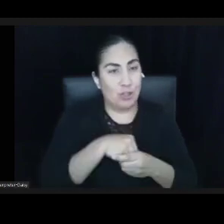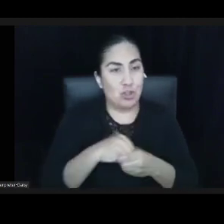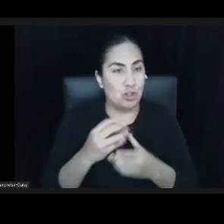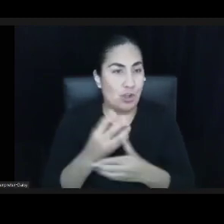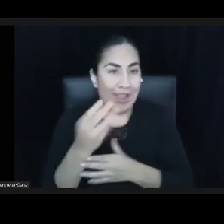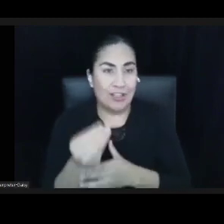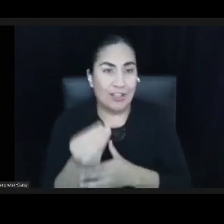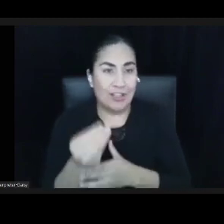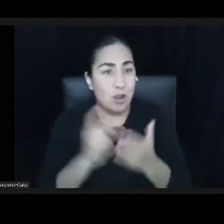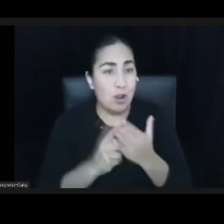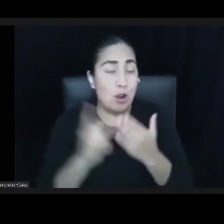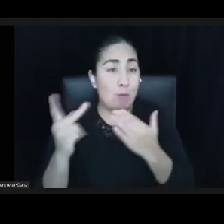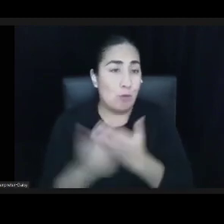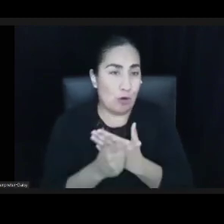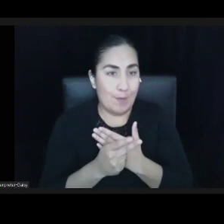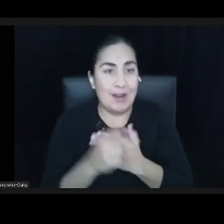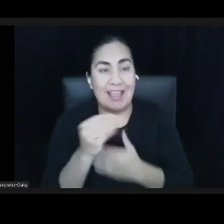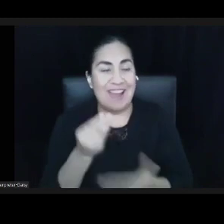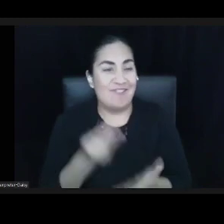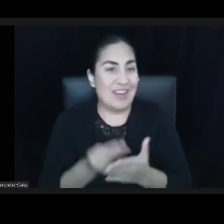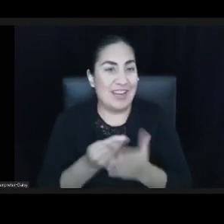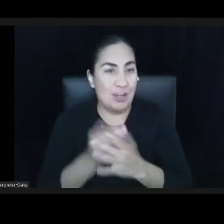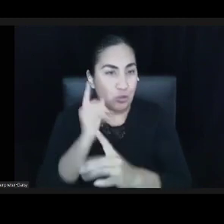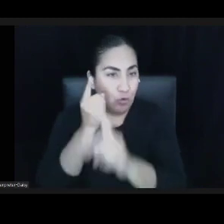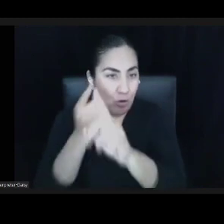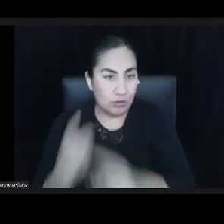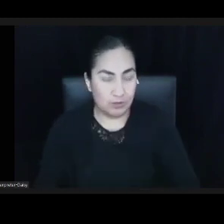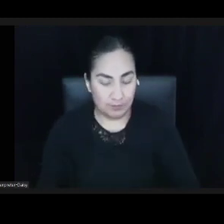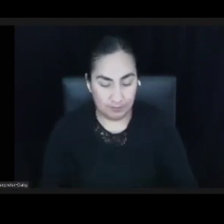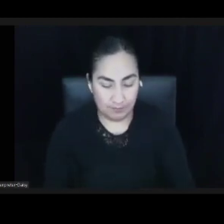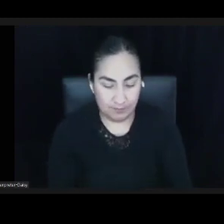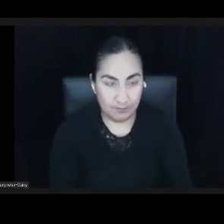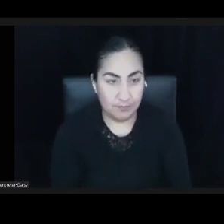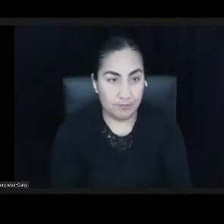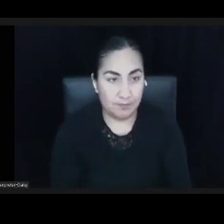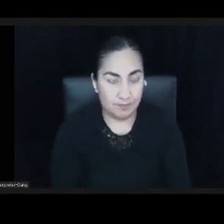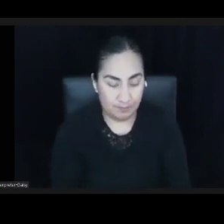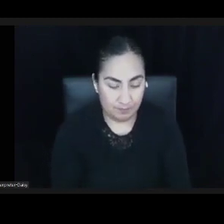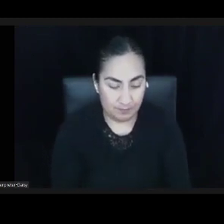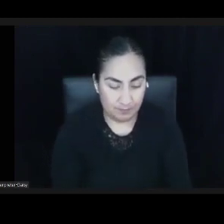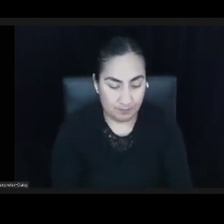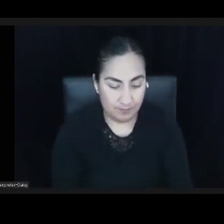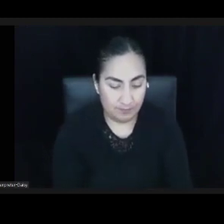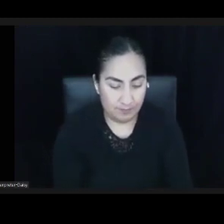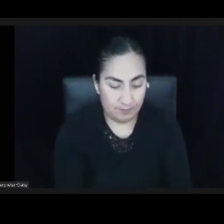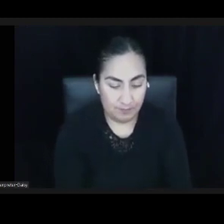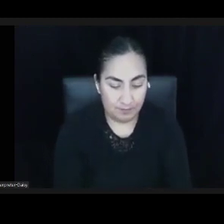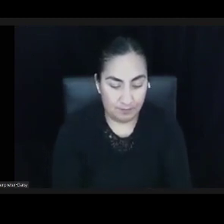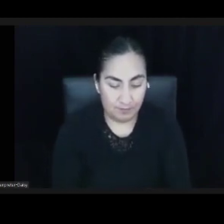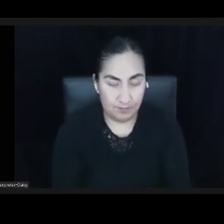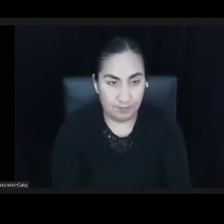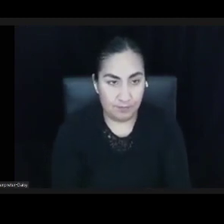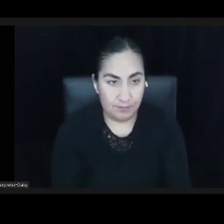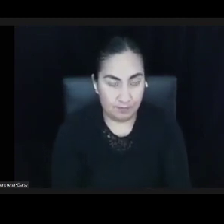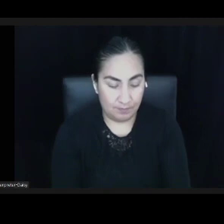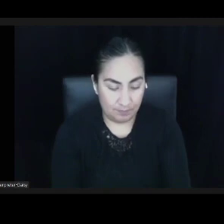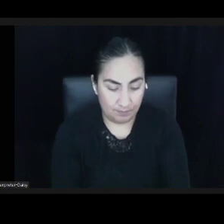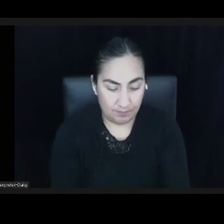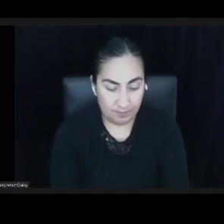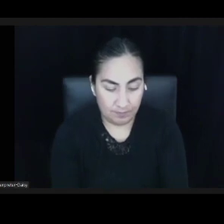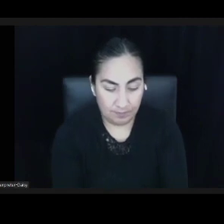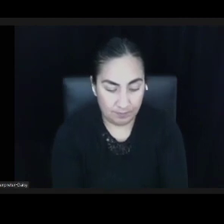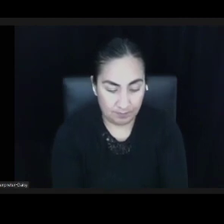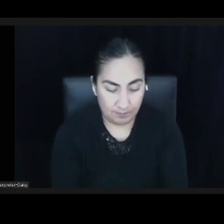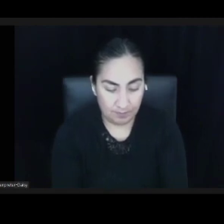programmatic, and financial goals. And as we began to operationalize our work, we partnered with Justin and